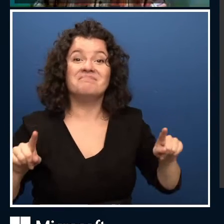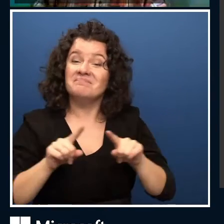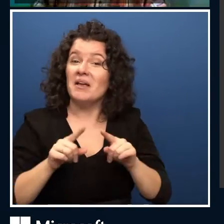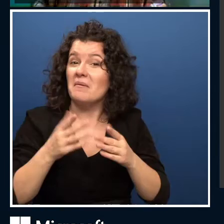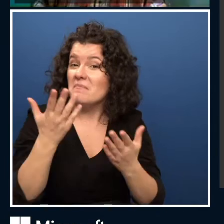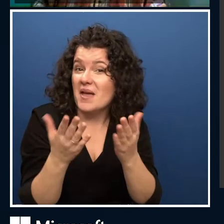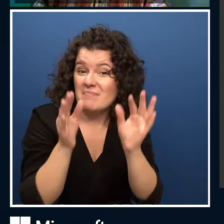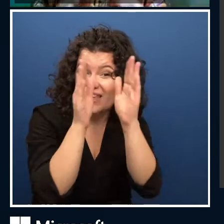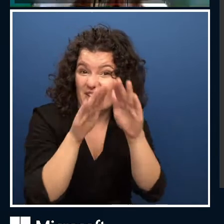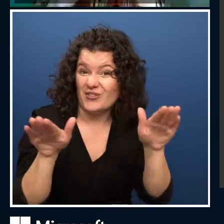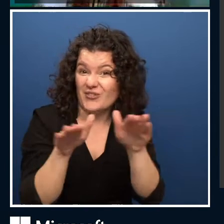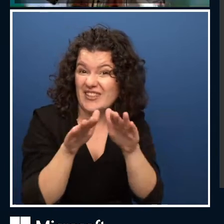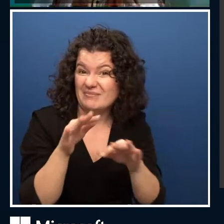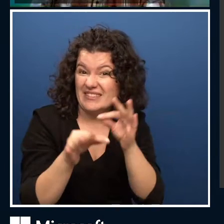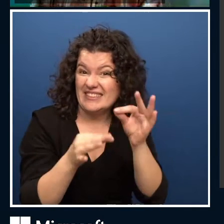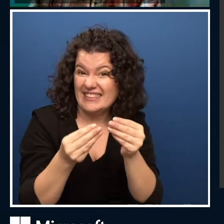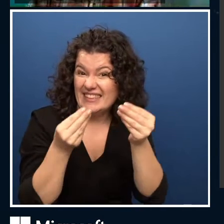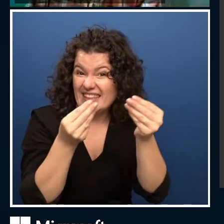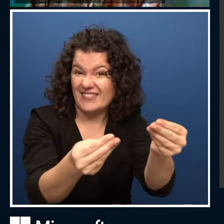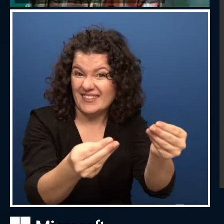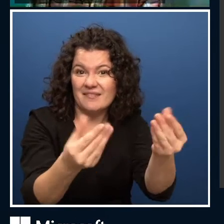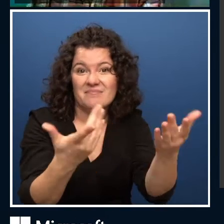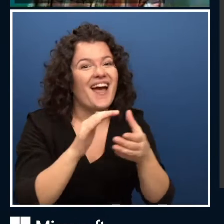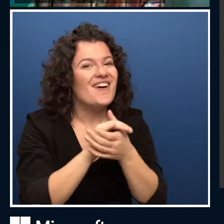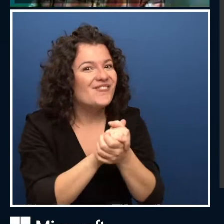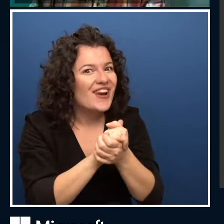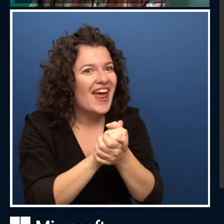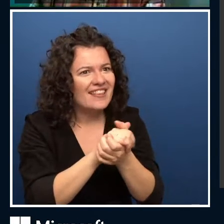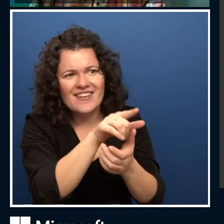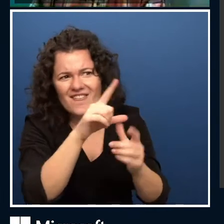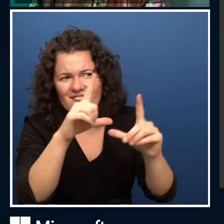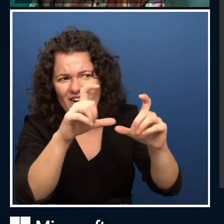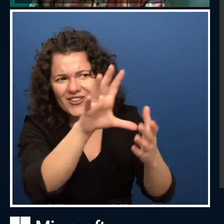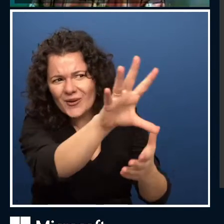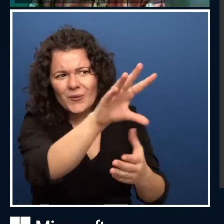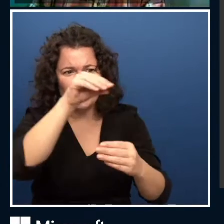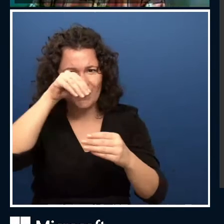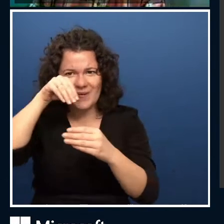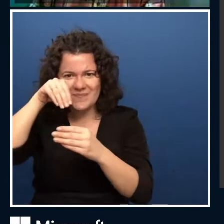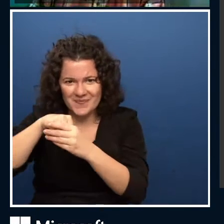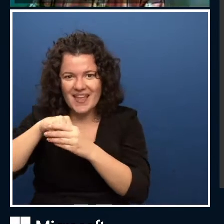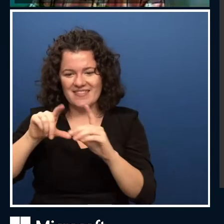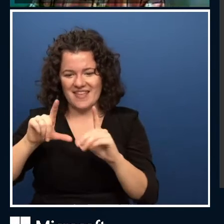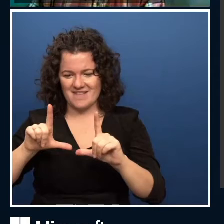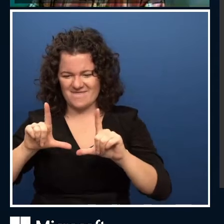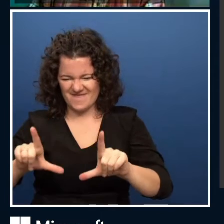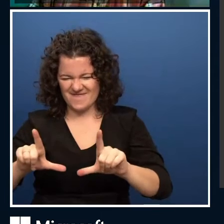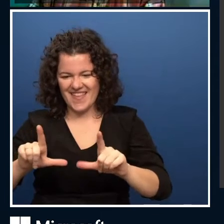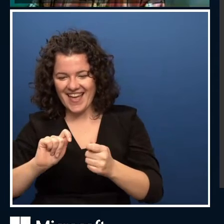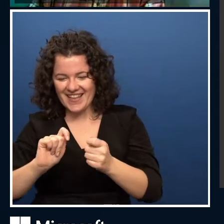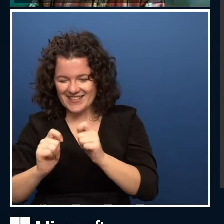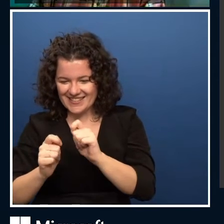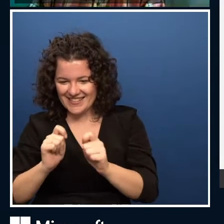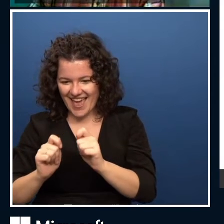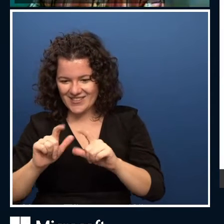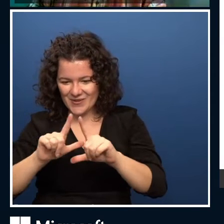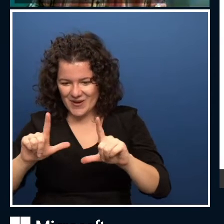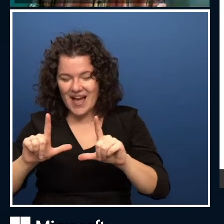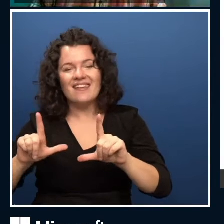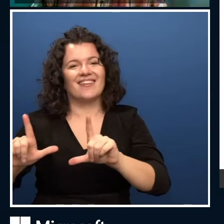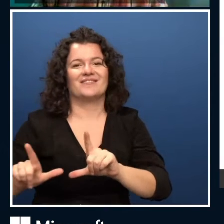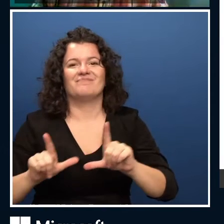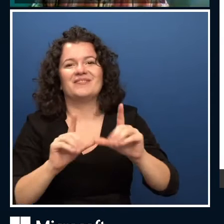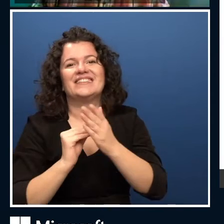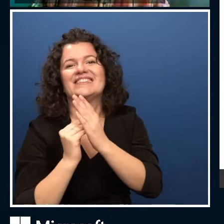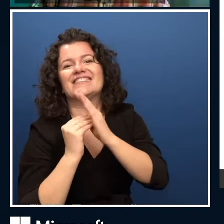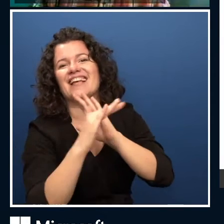of photographs from them and creating this kind of average out face. So let me show you how this GitHub